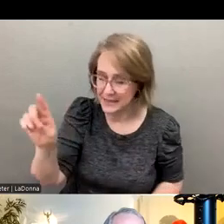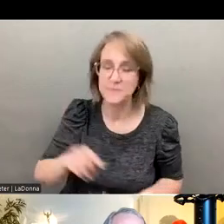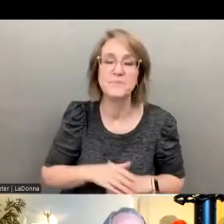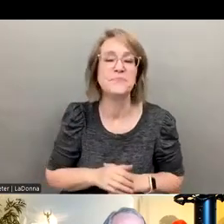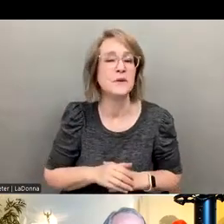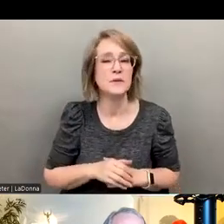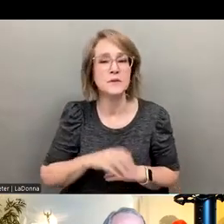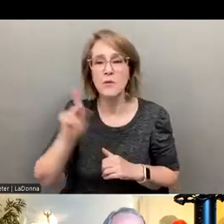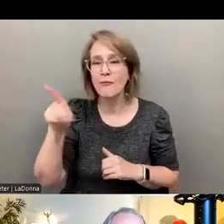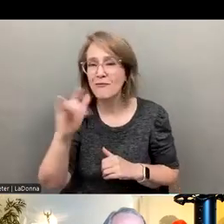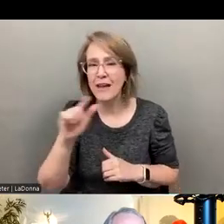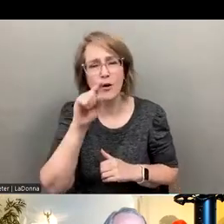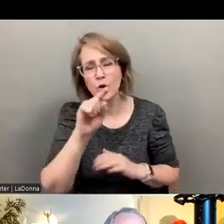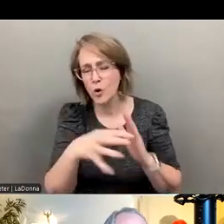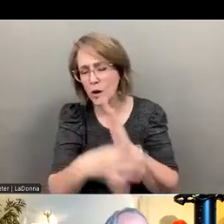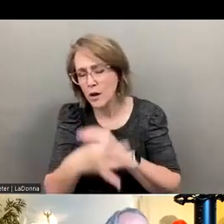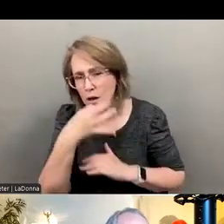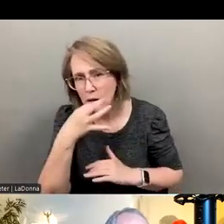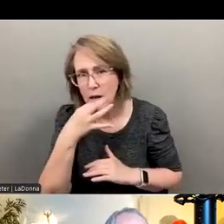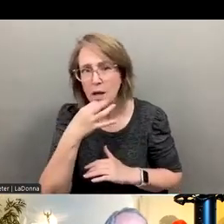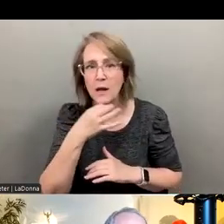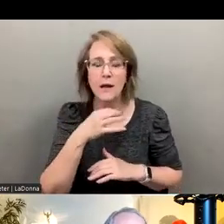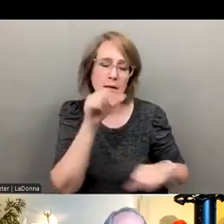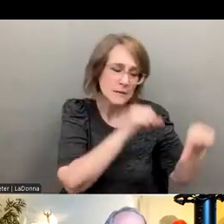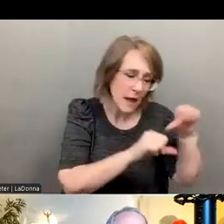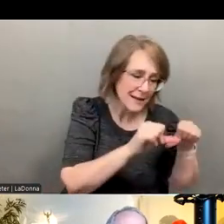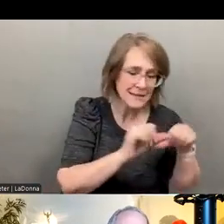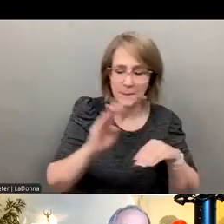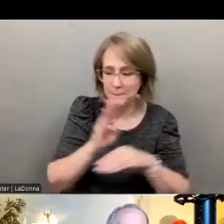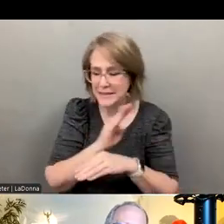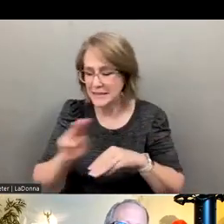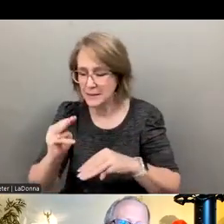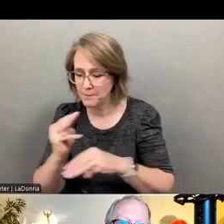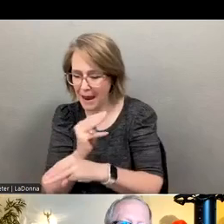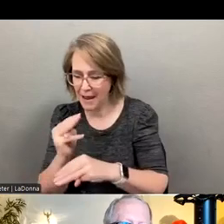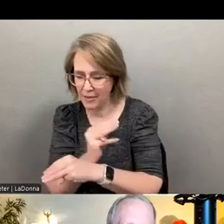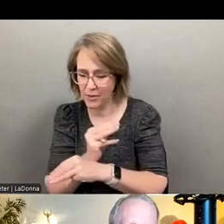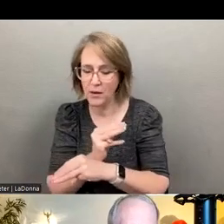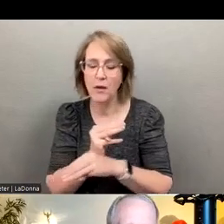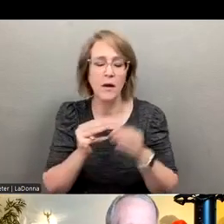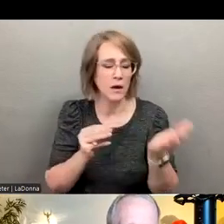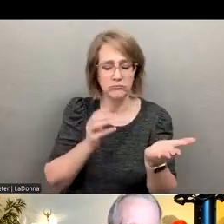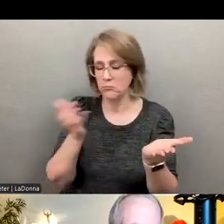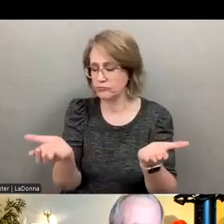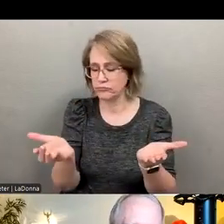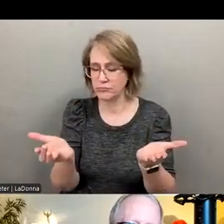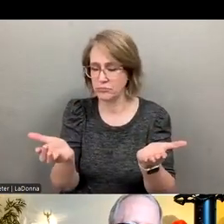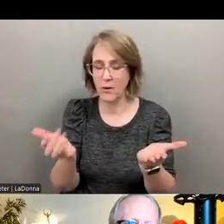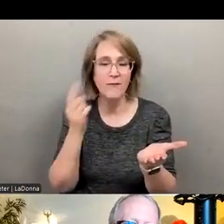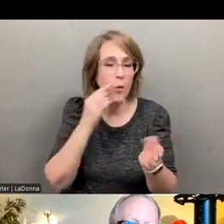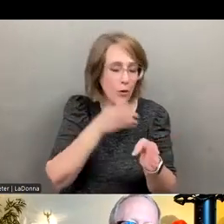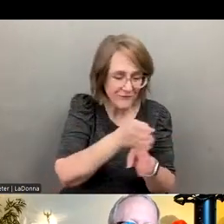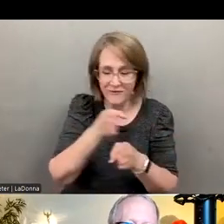this great science and, and business math, uh, that, that you're leveraging fields, Phil, that have been around for 50,